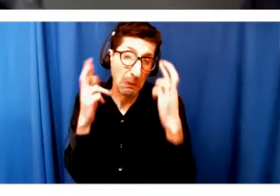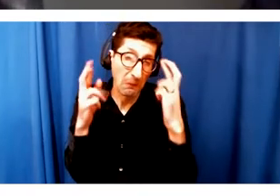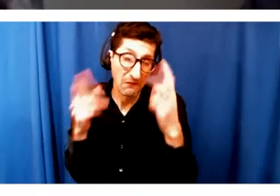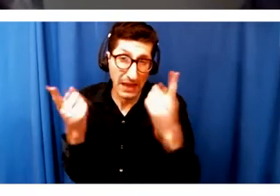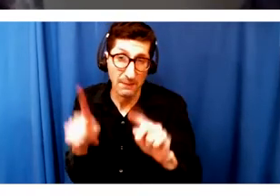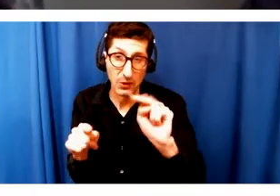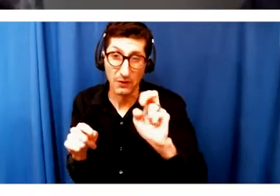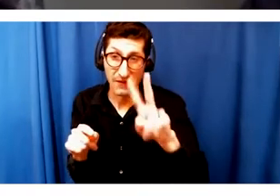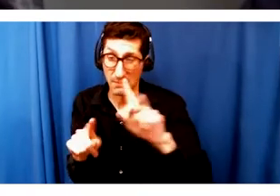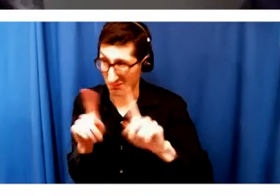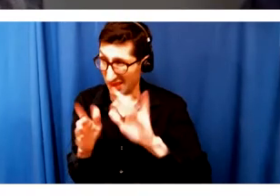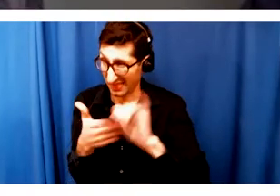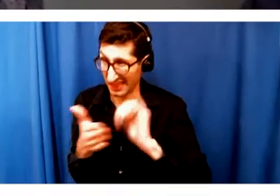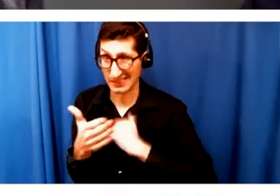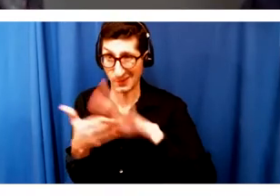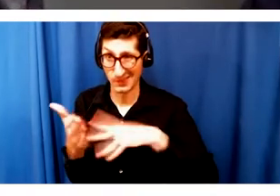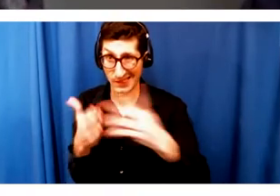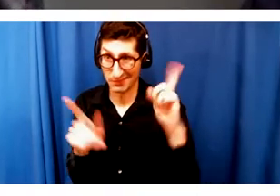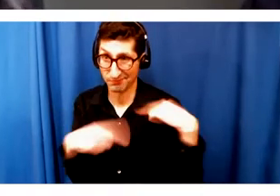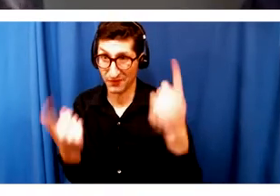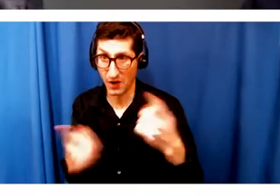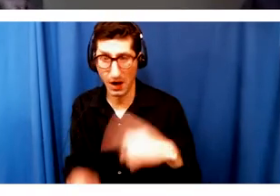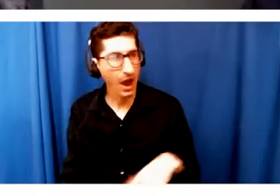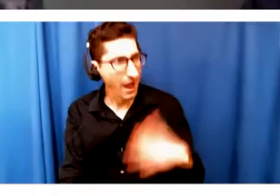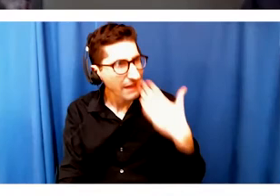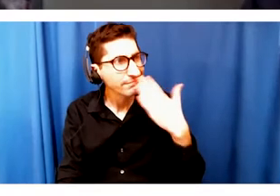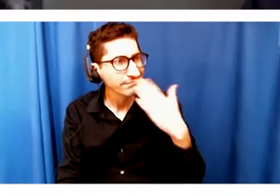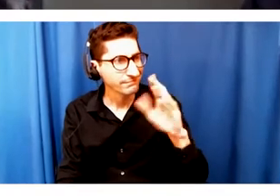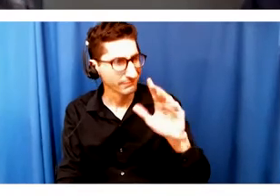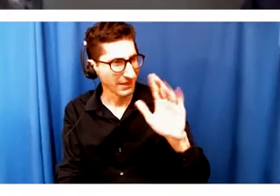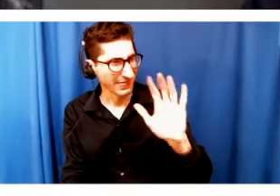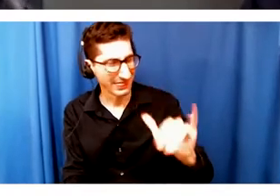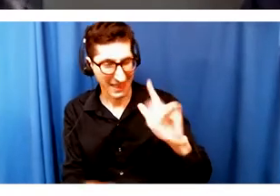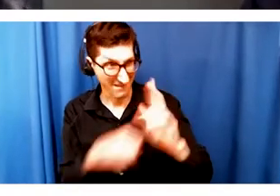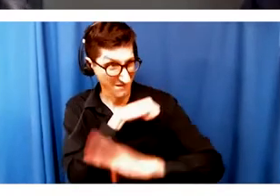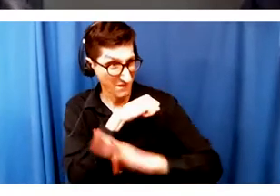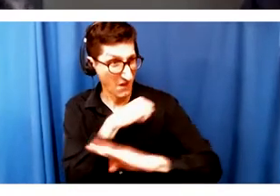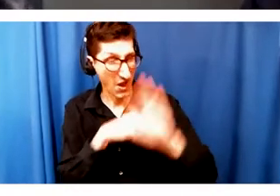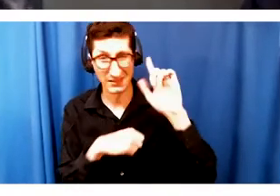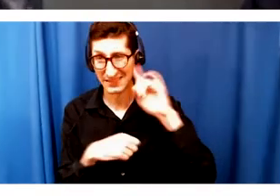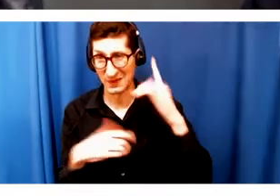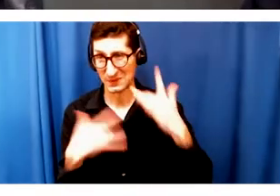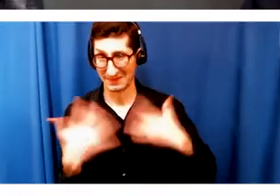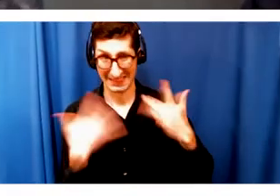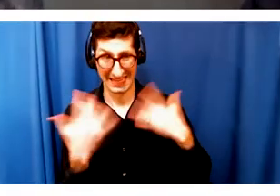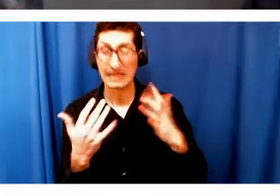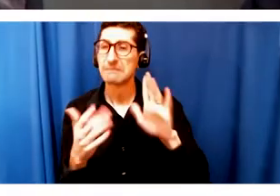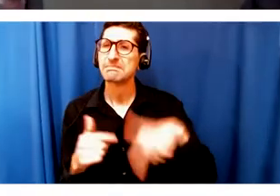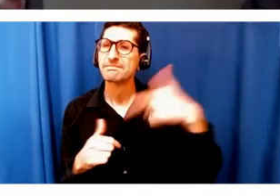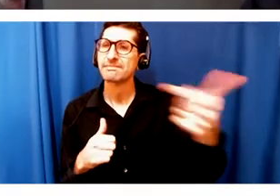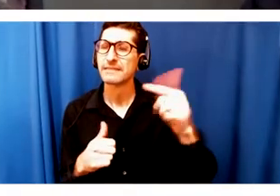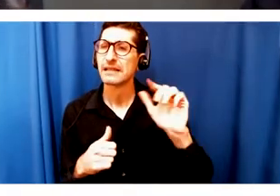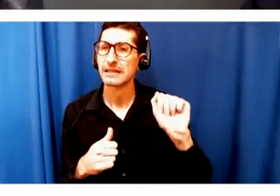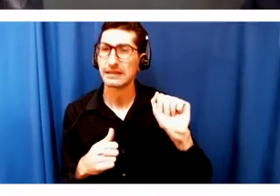Thanks, Michael. That's a really exciting-sounding fall. Next, I want to pass it over to Alex Linati, the Community